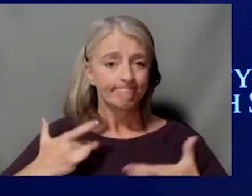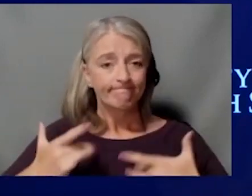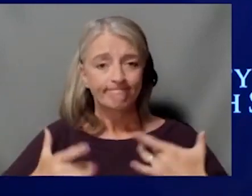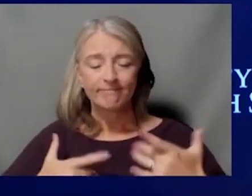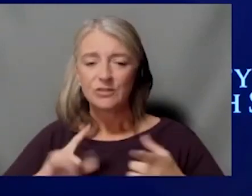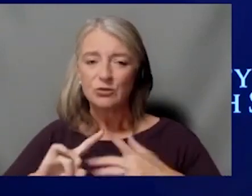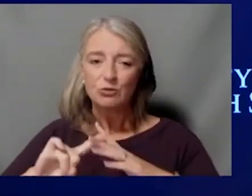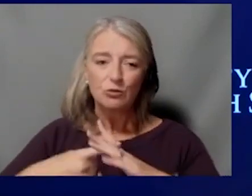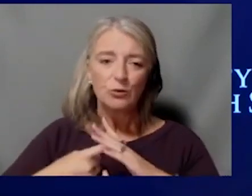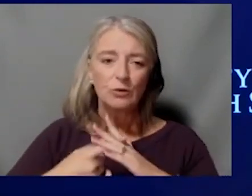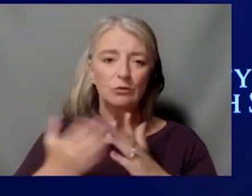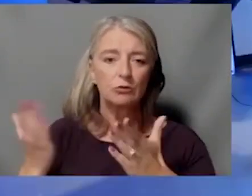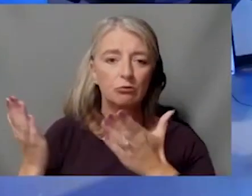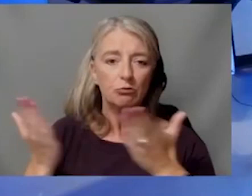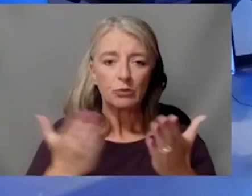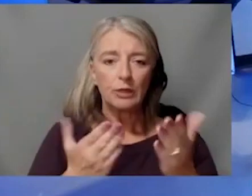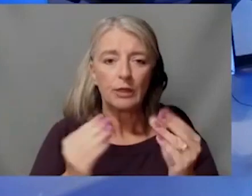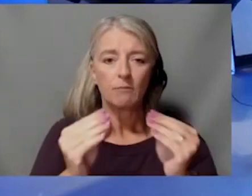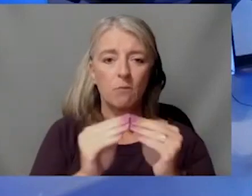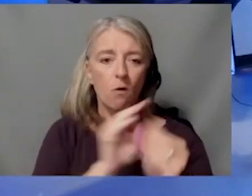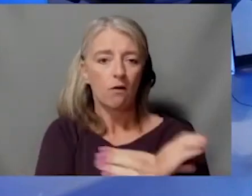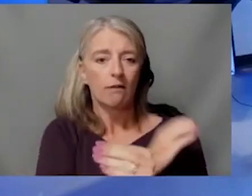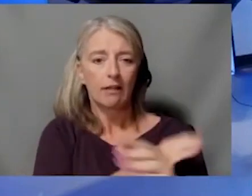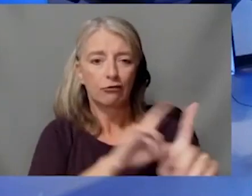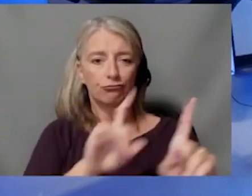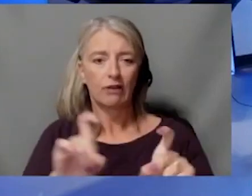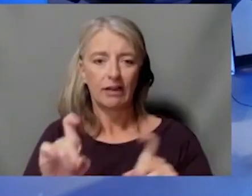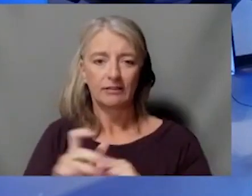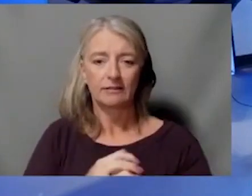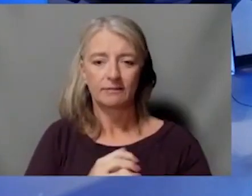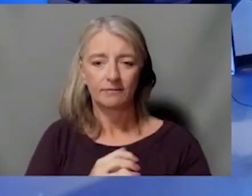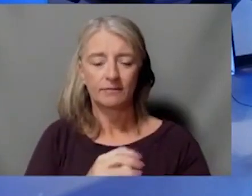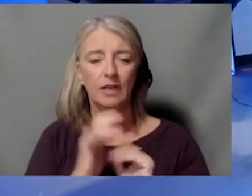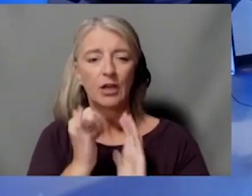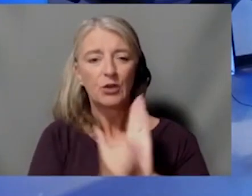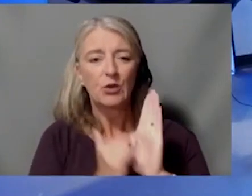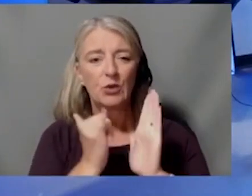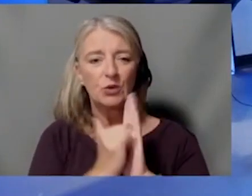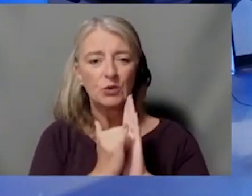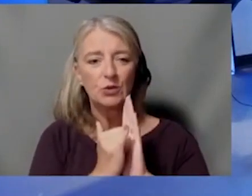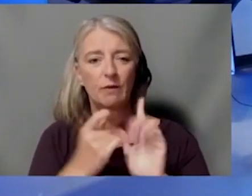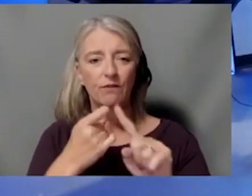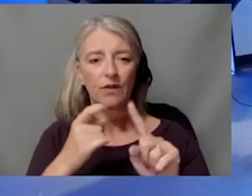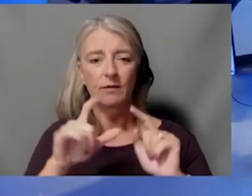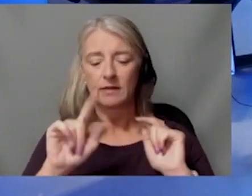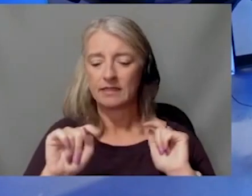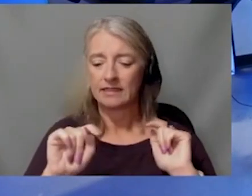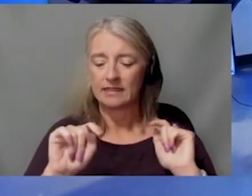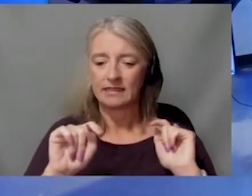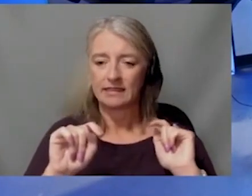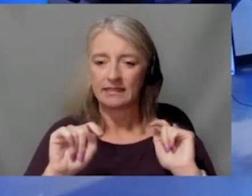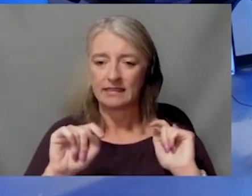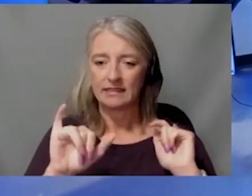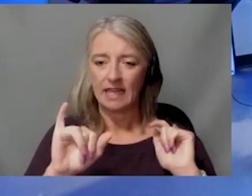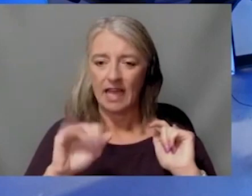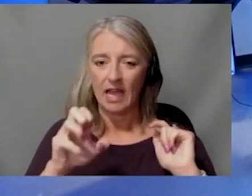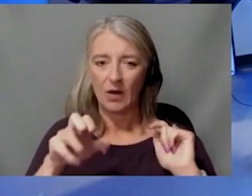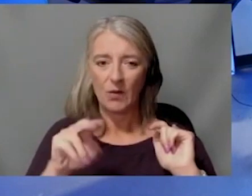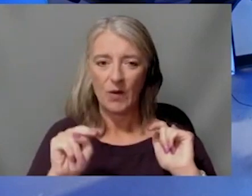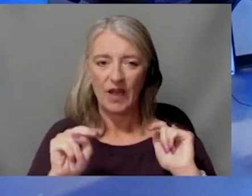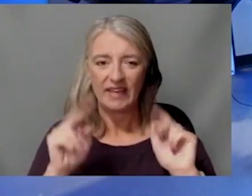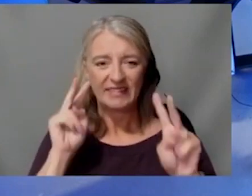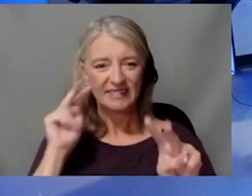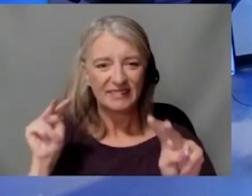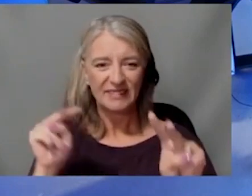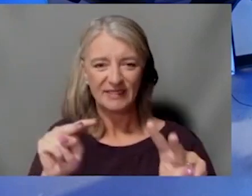trials on board. That YouTube viewer is watching us from Taiwan this morning. So we appreciate you tuning in and we hope we answered that question